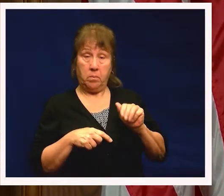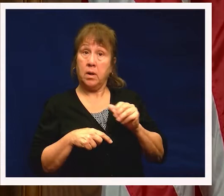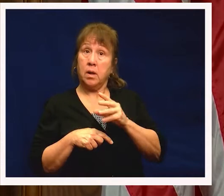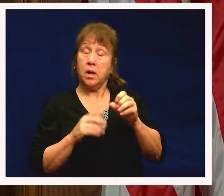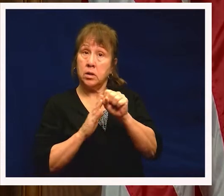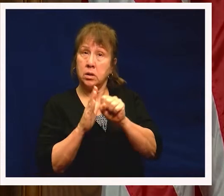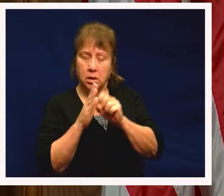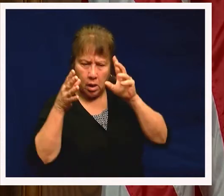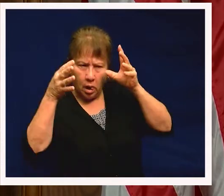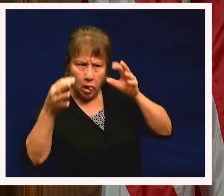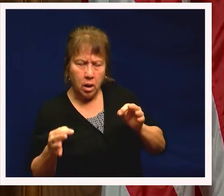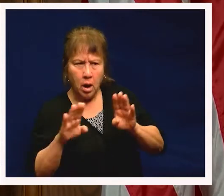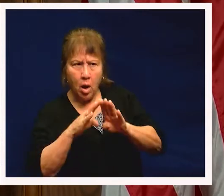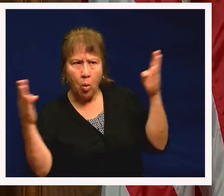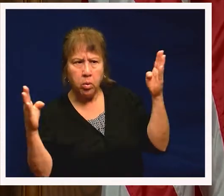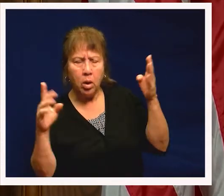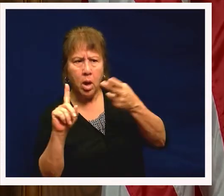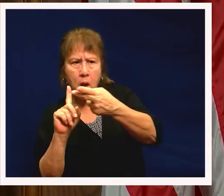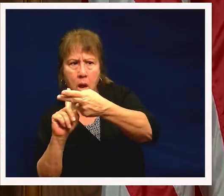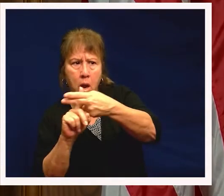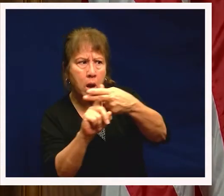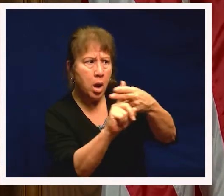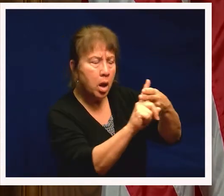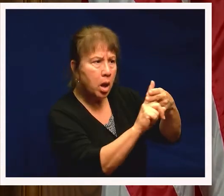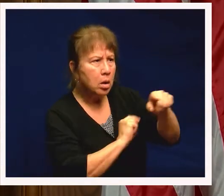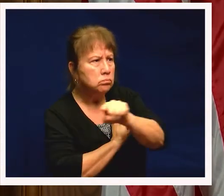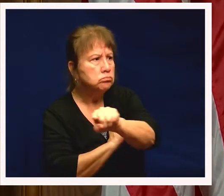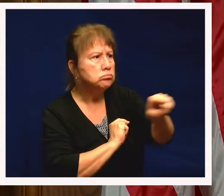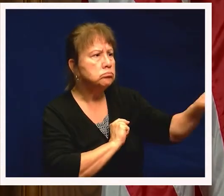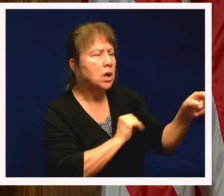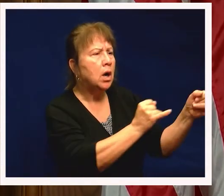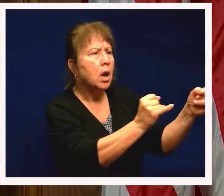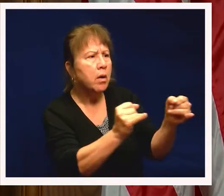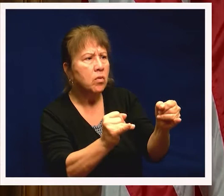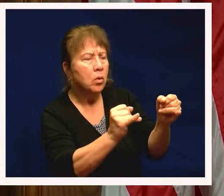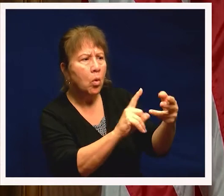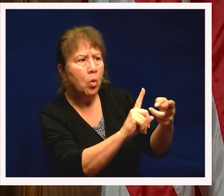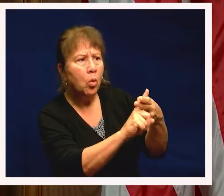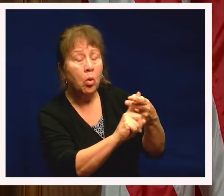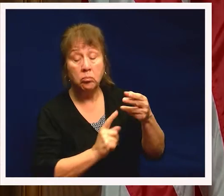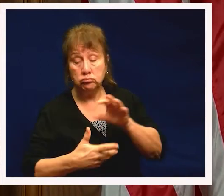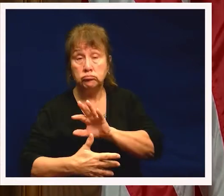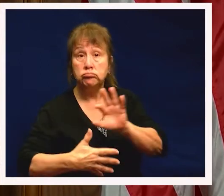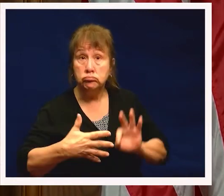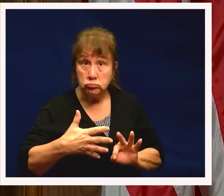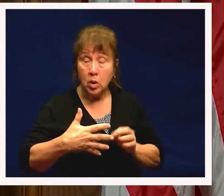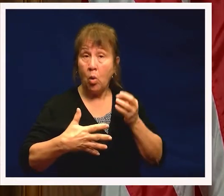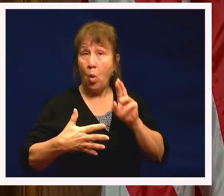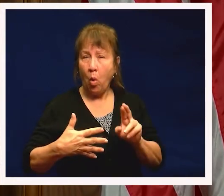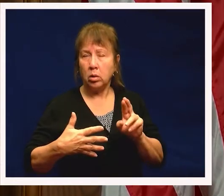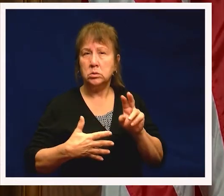determination on how long the hotels are going to be opened through either non-congregate shelter options or potentially